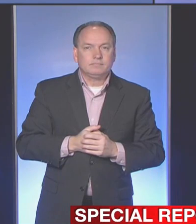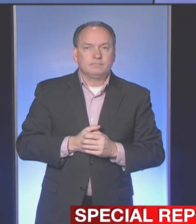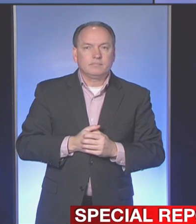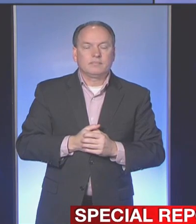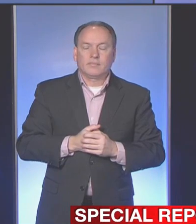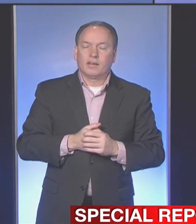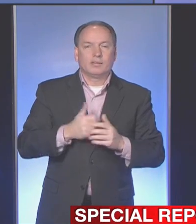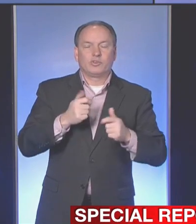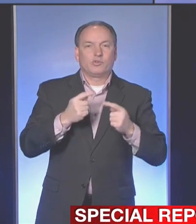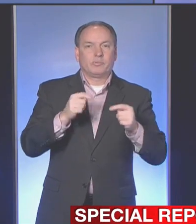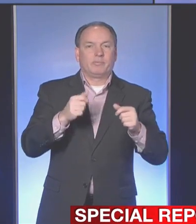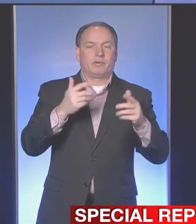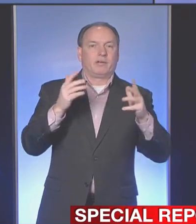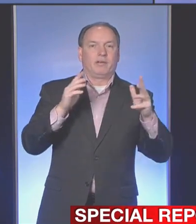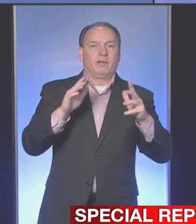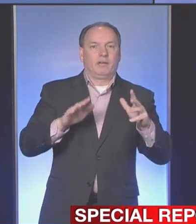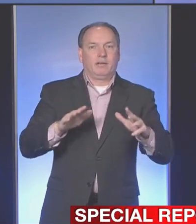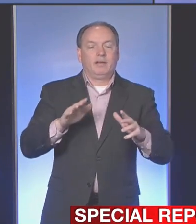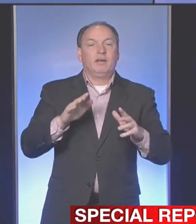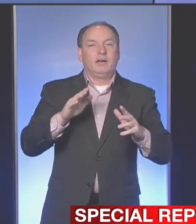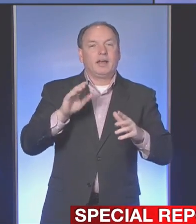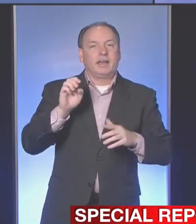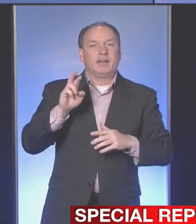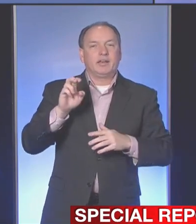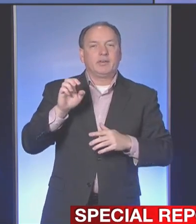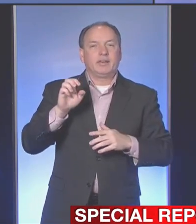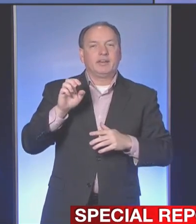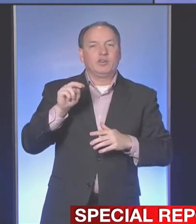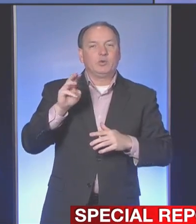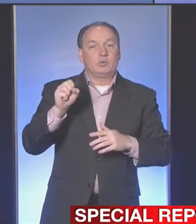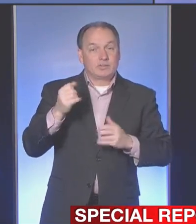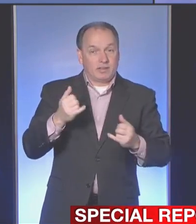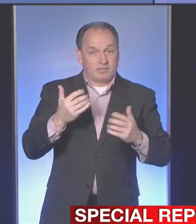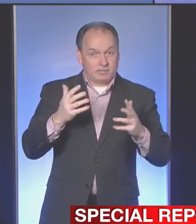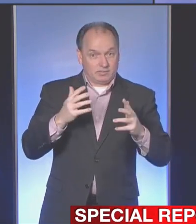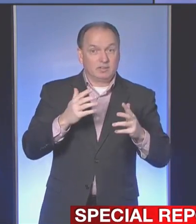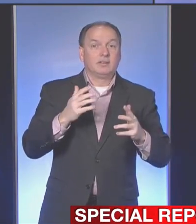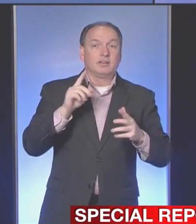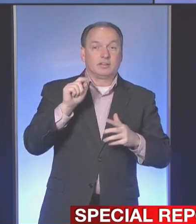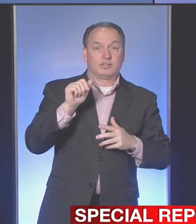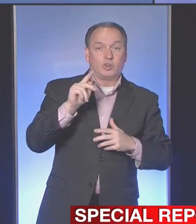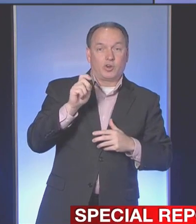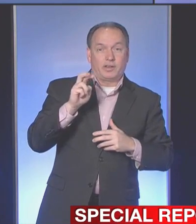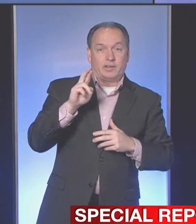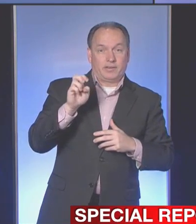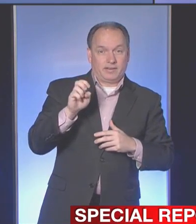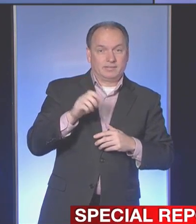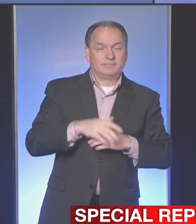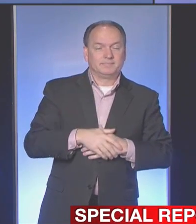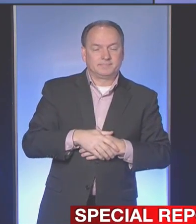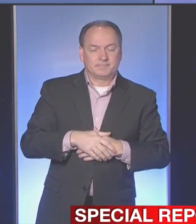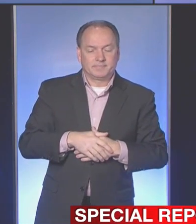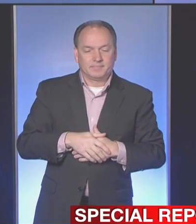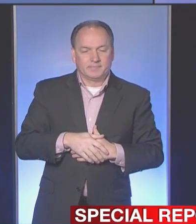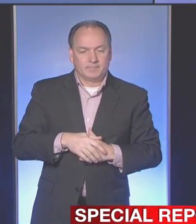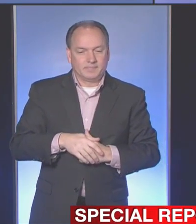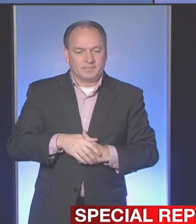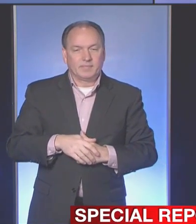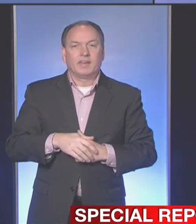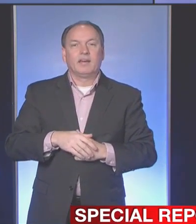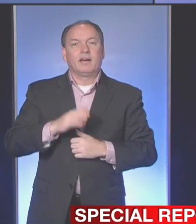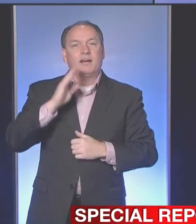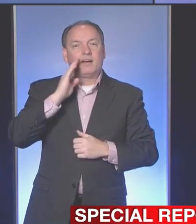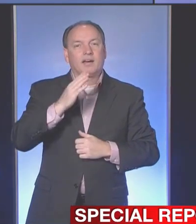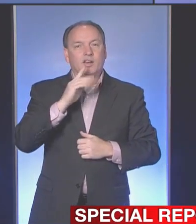I'm trying to remember where I was at. I think that was Erie News Now so talk Erie. Yes. Hi. This is a question for